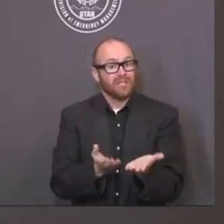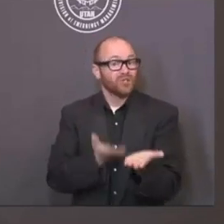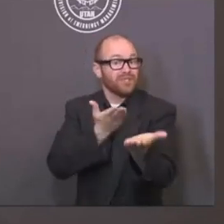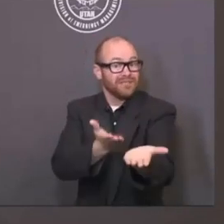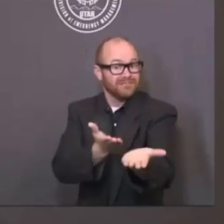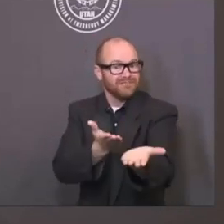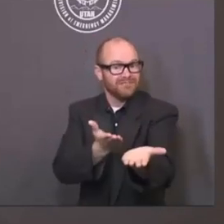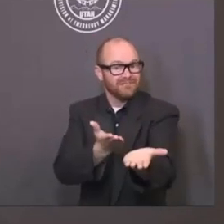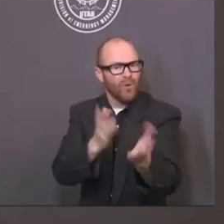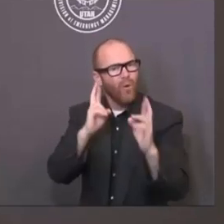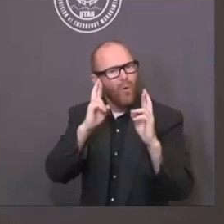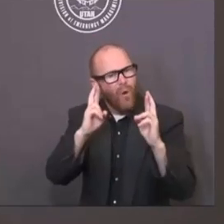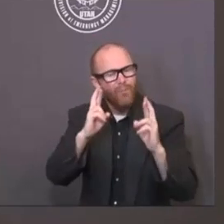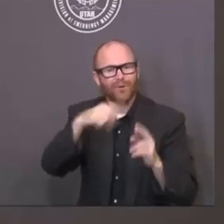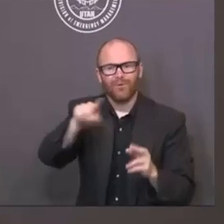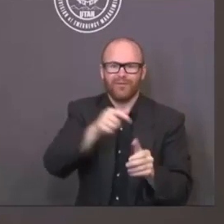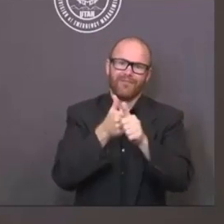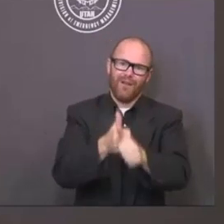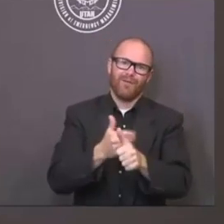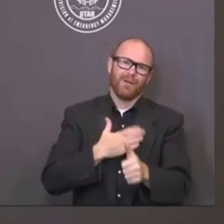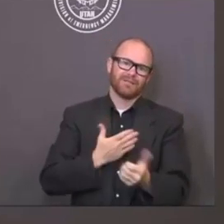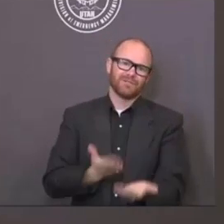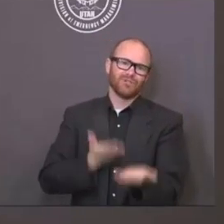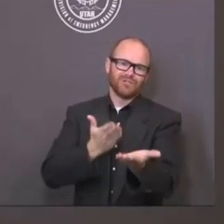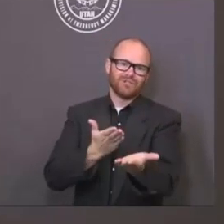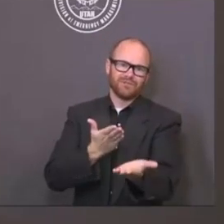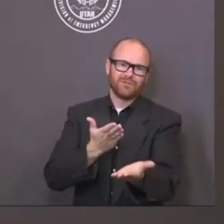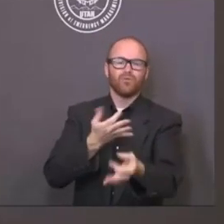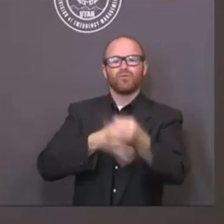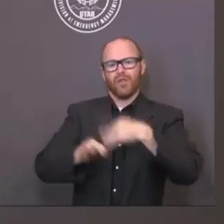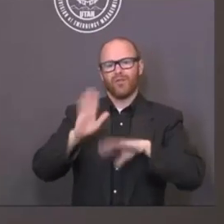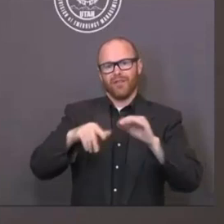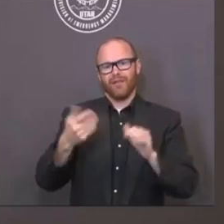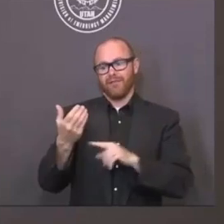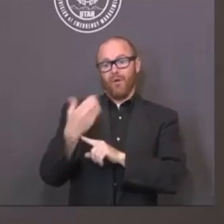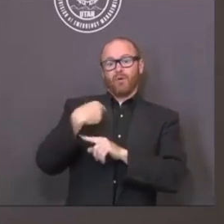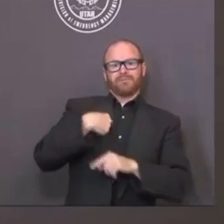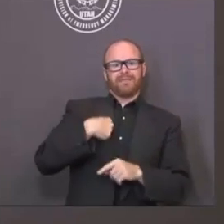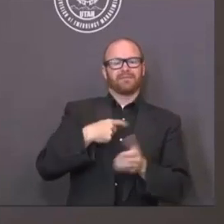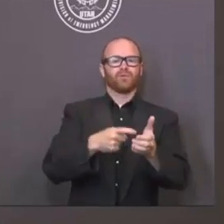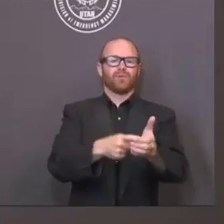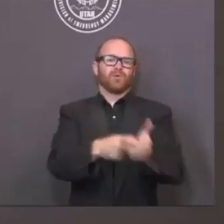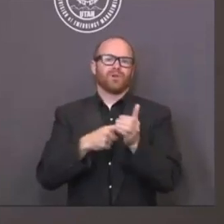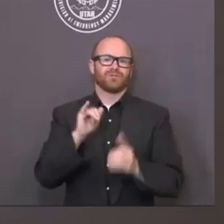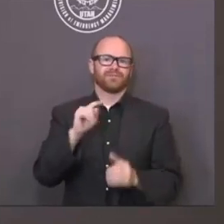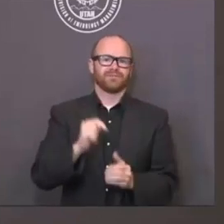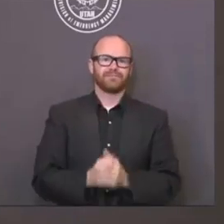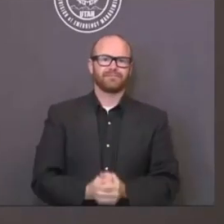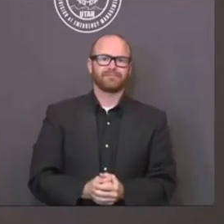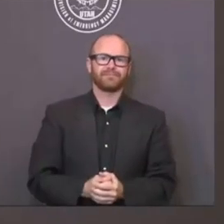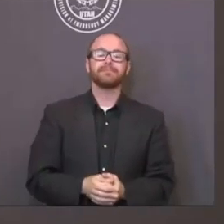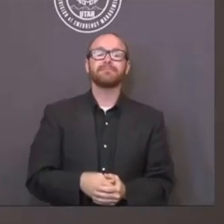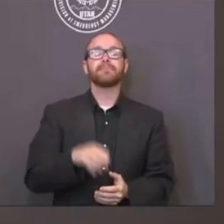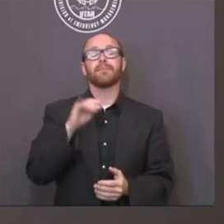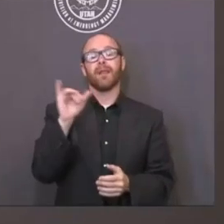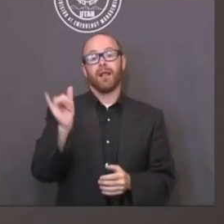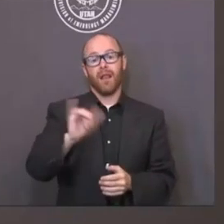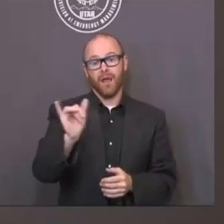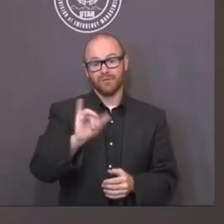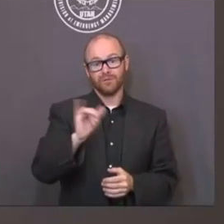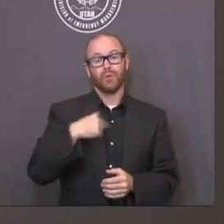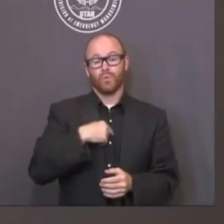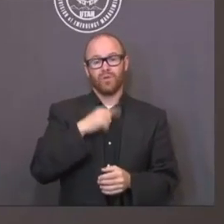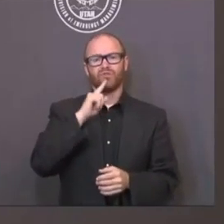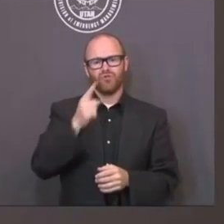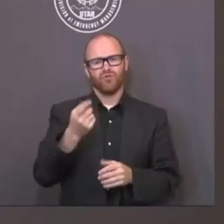By the way, I was going to mention, you know, we're asking those involved, we want to increase our testing numbers. So we're not only calling